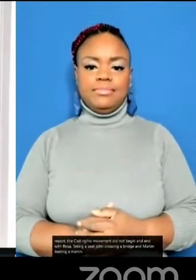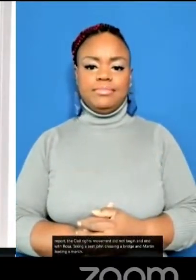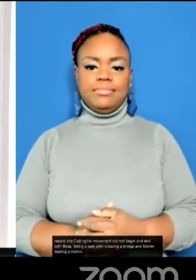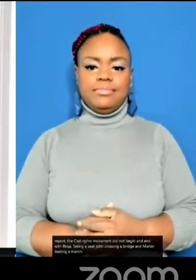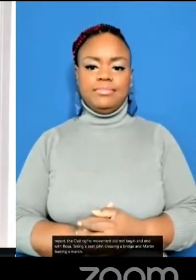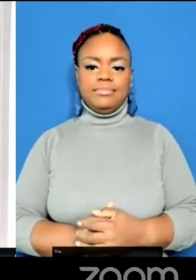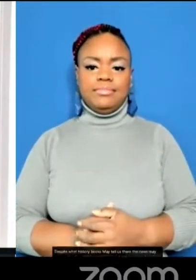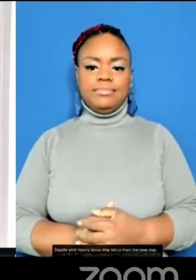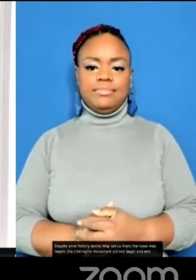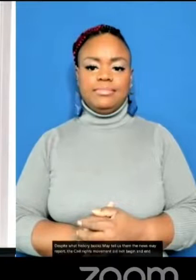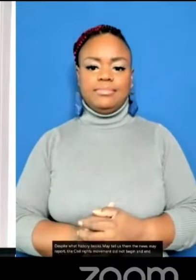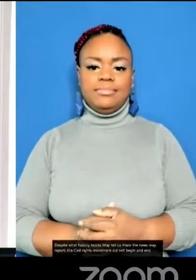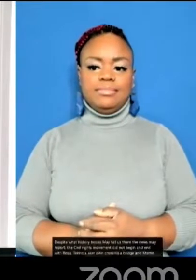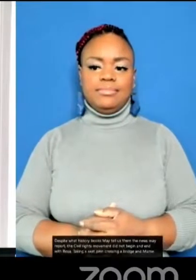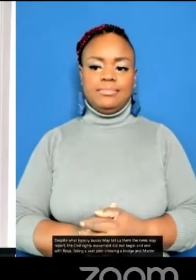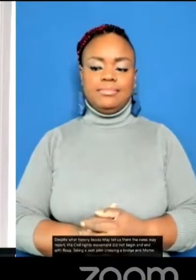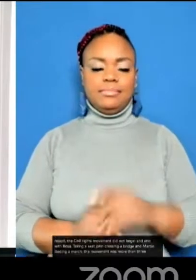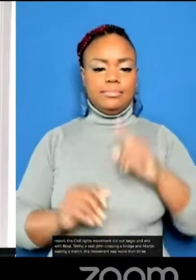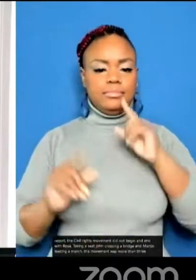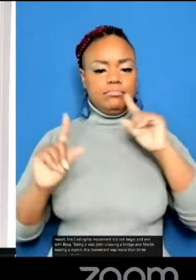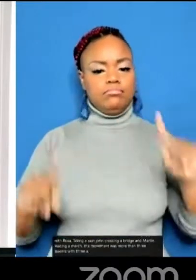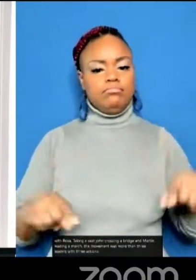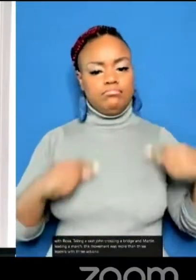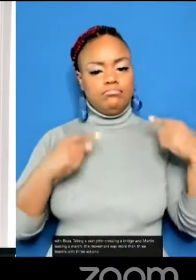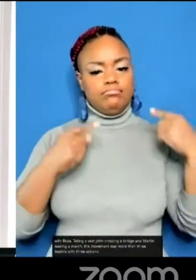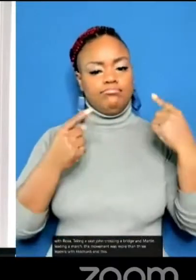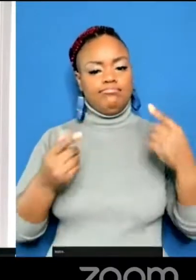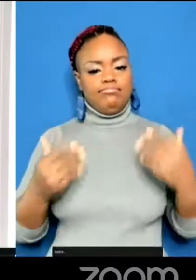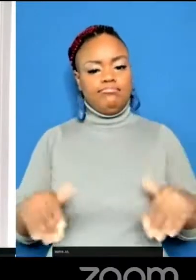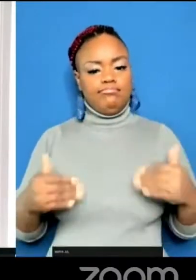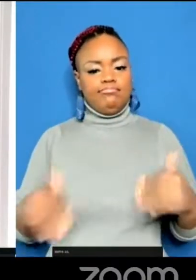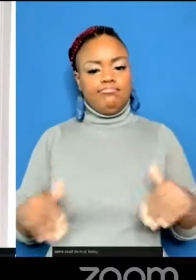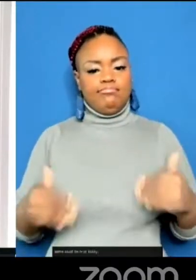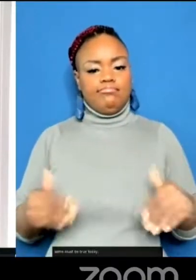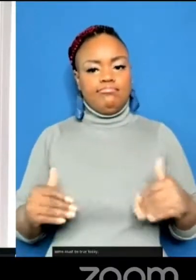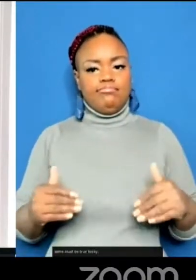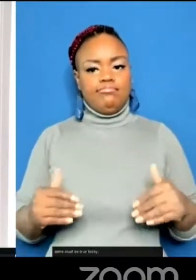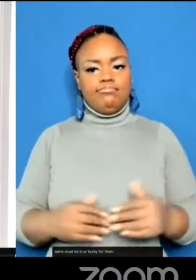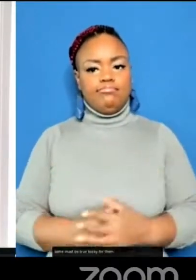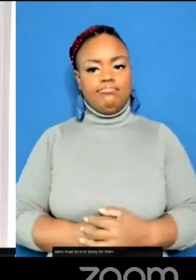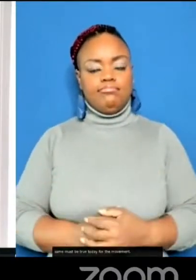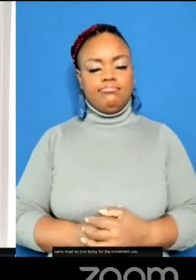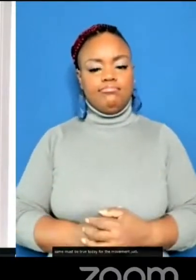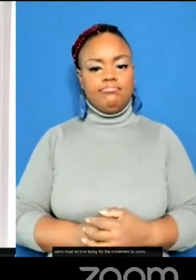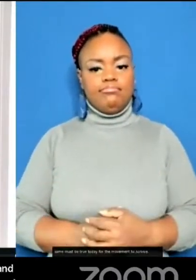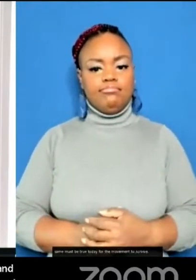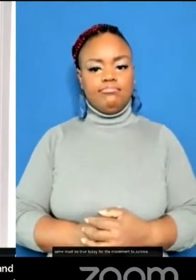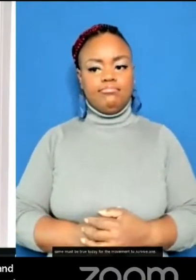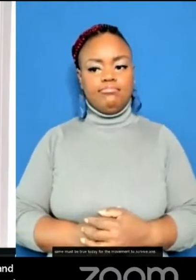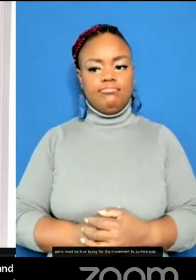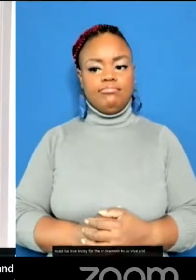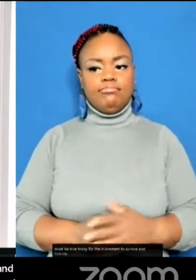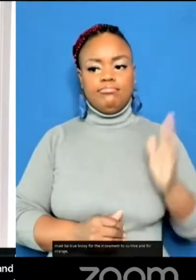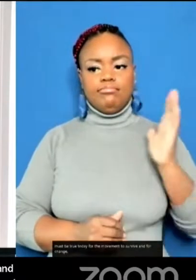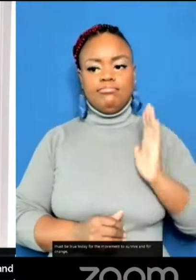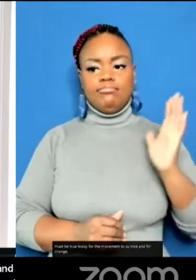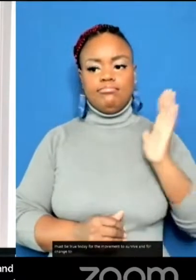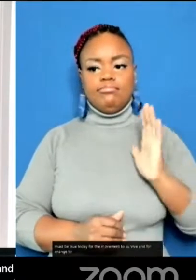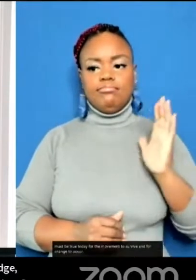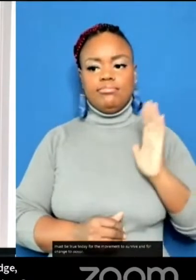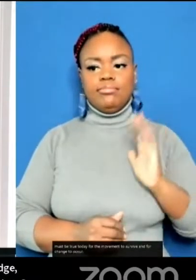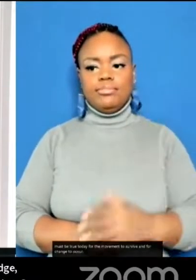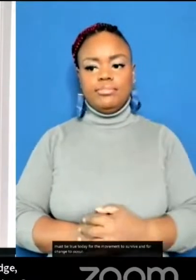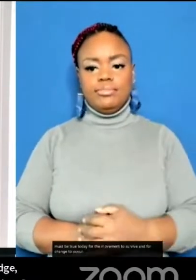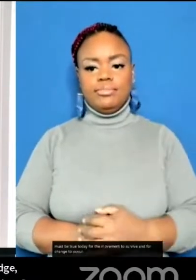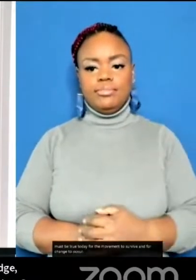The movement was more than three leaders with three actions and the same must be true today for the movement to survive and for change to occur.